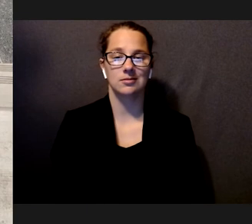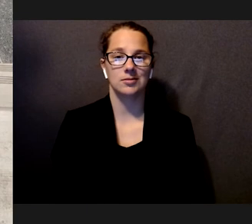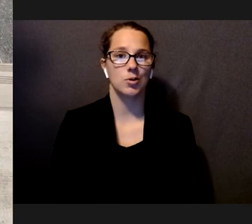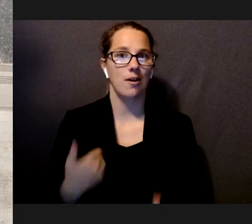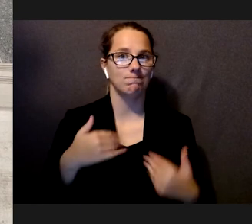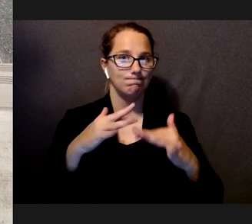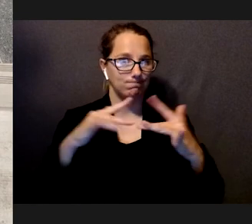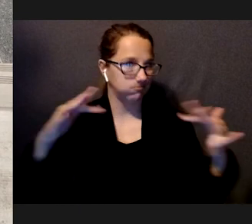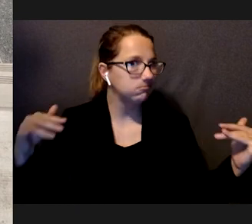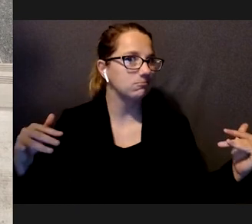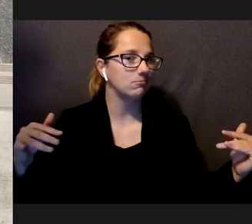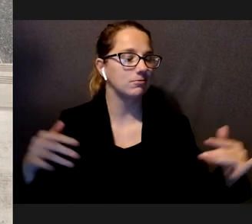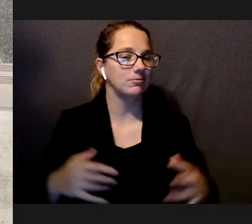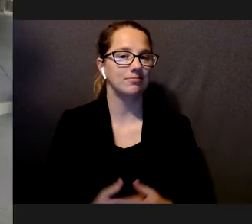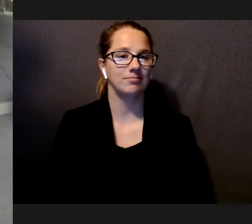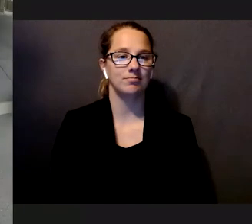was quite a variety here.